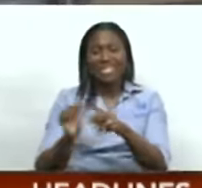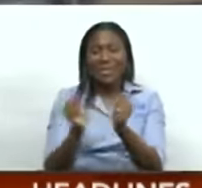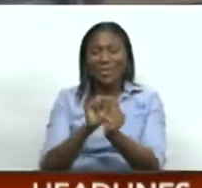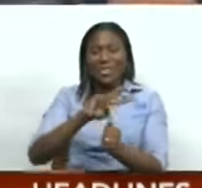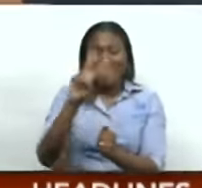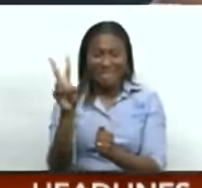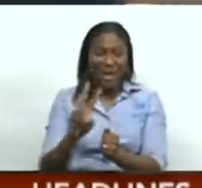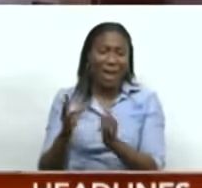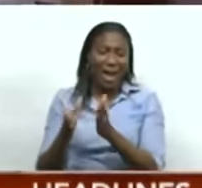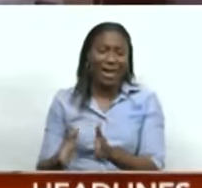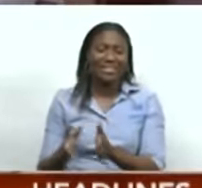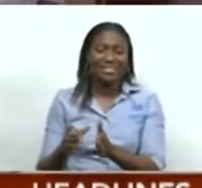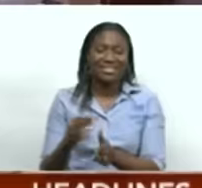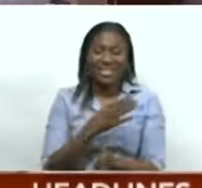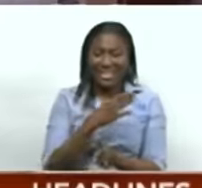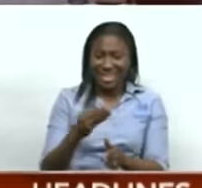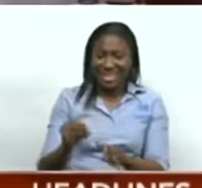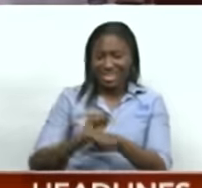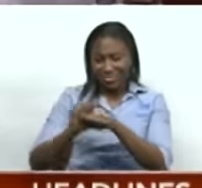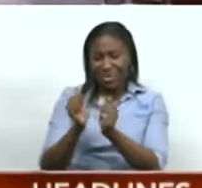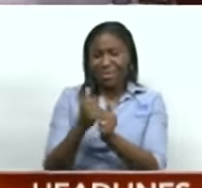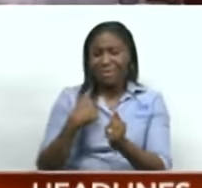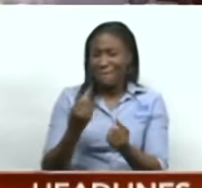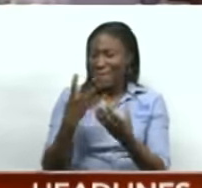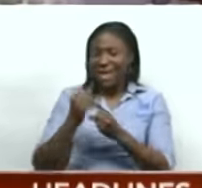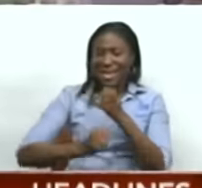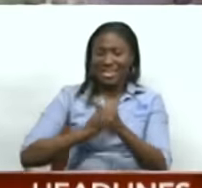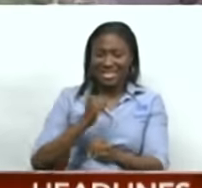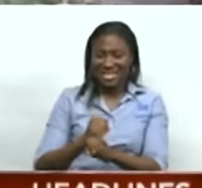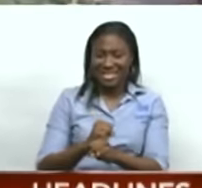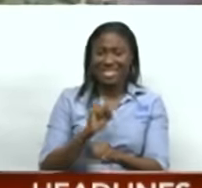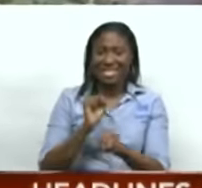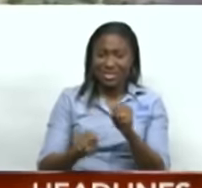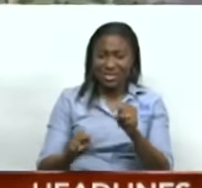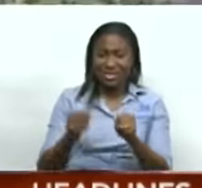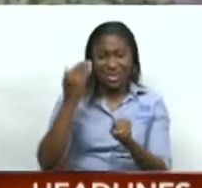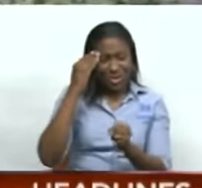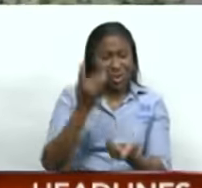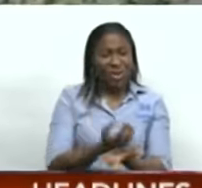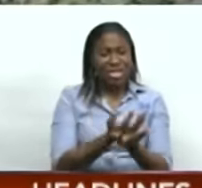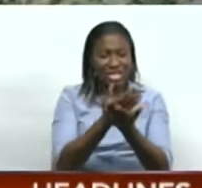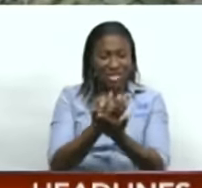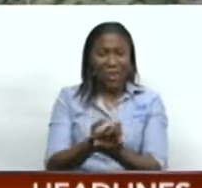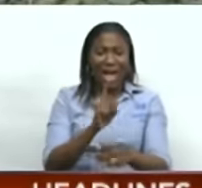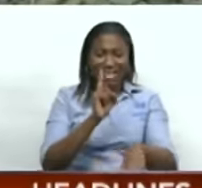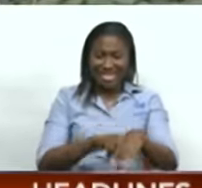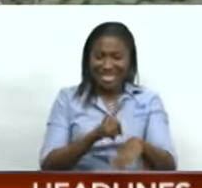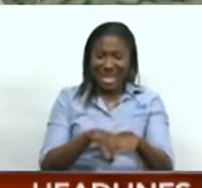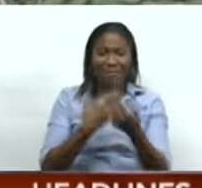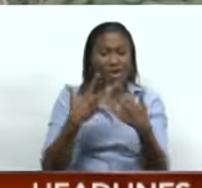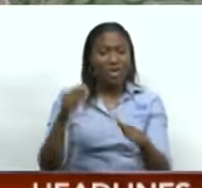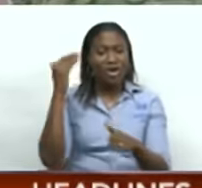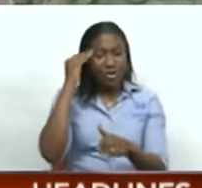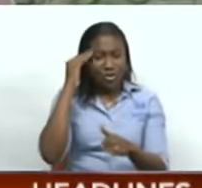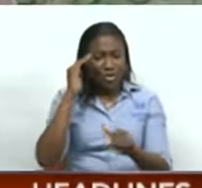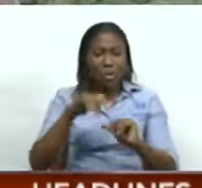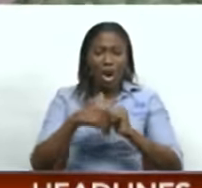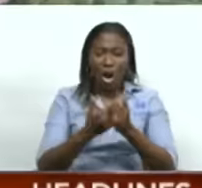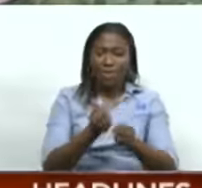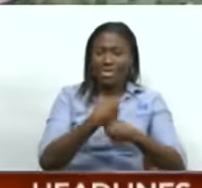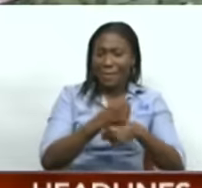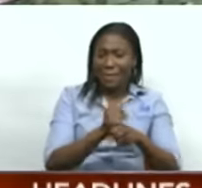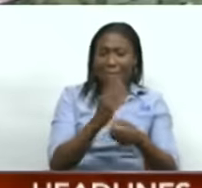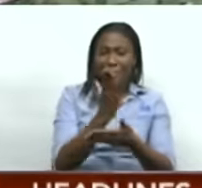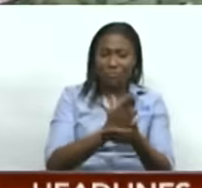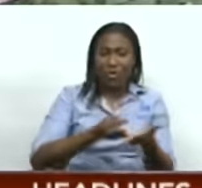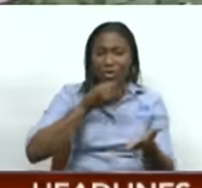Venezuelans. They've been working on me for several years. So they know around Diwali time, they know, okay, this is what we do. They already know how to make certain